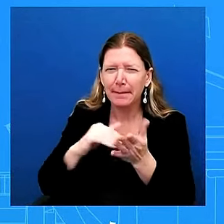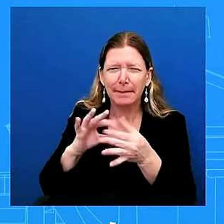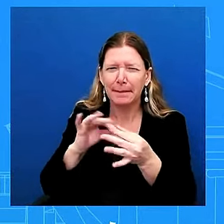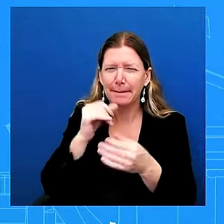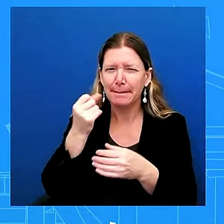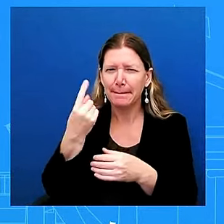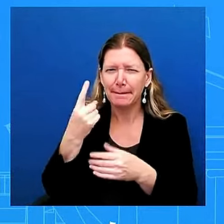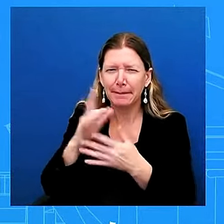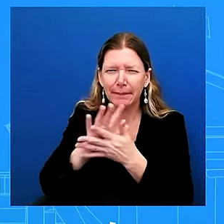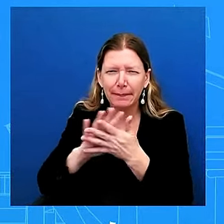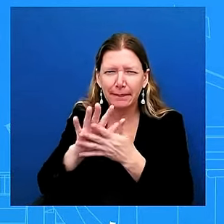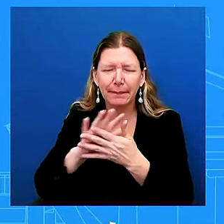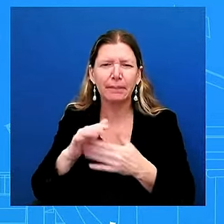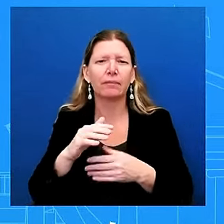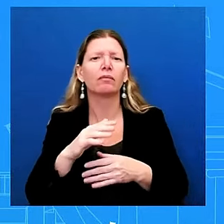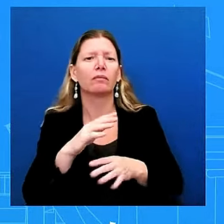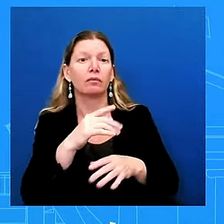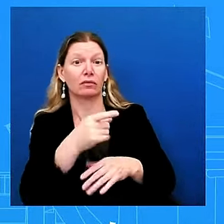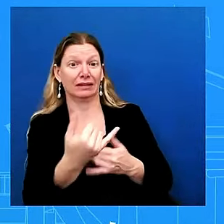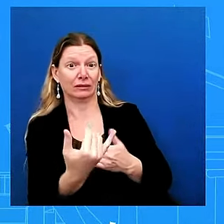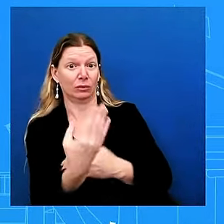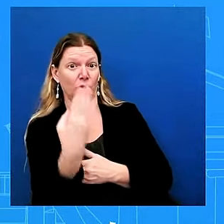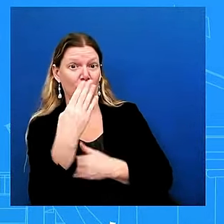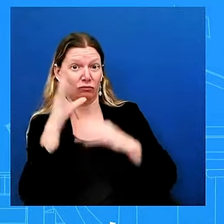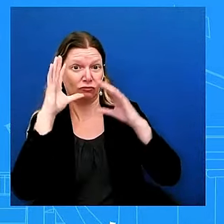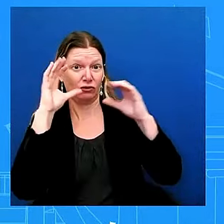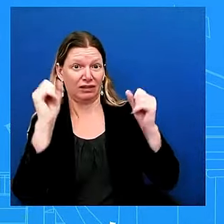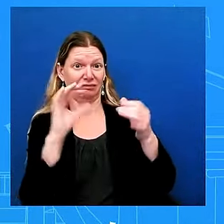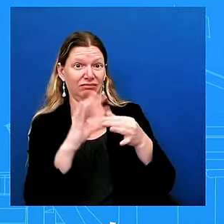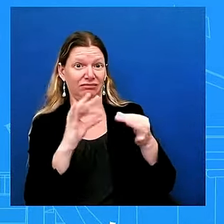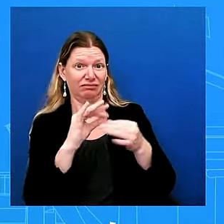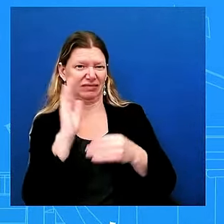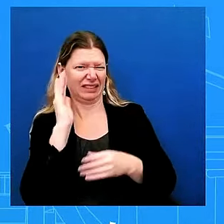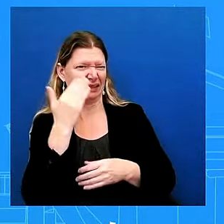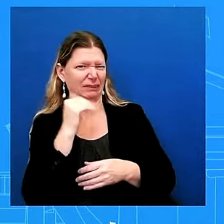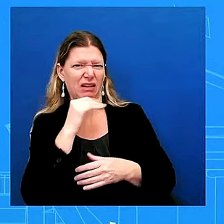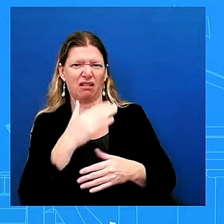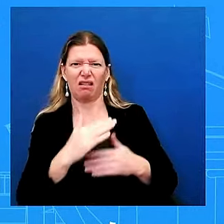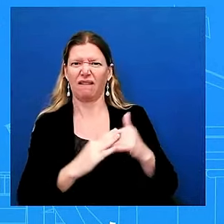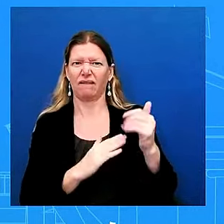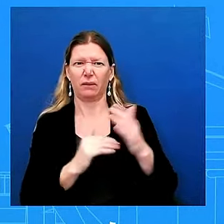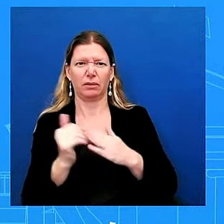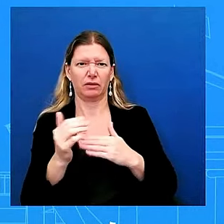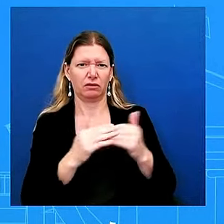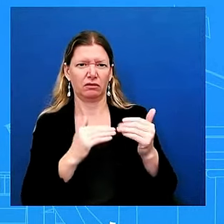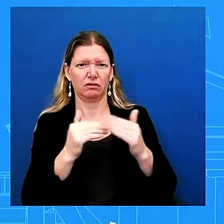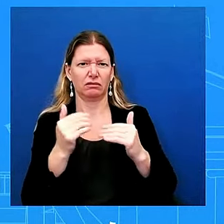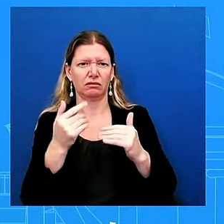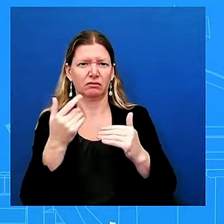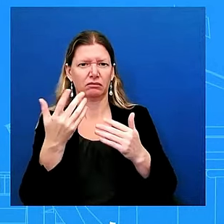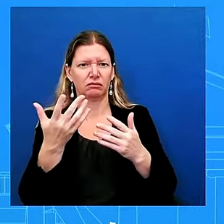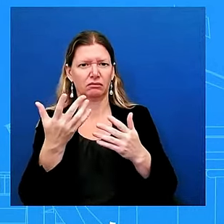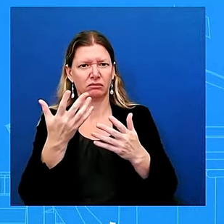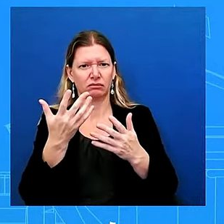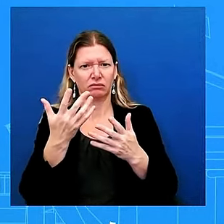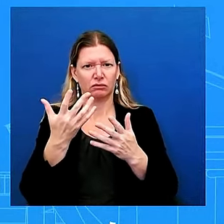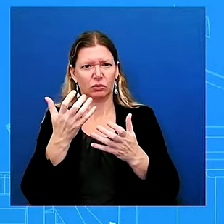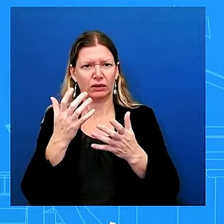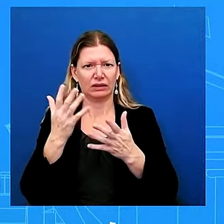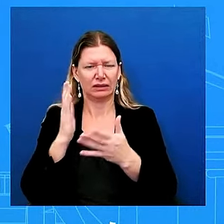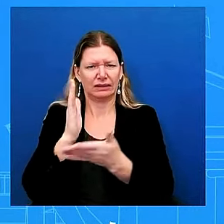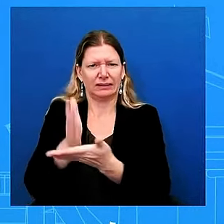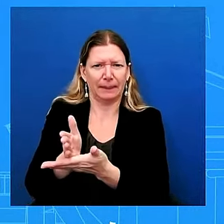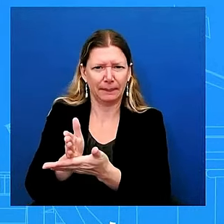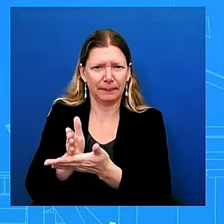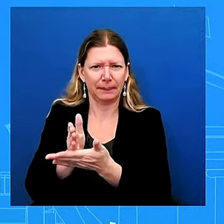israel and so did he take any action to try to prevent such an operation in ebanon so i'm not going to get into diplomatic conversations